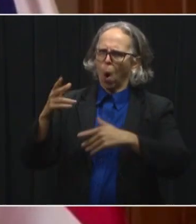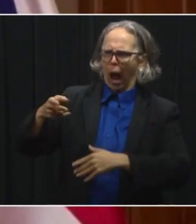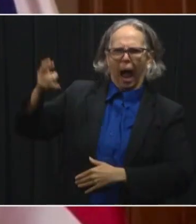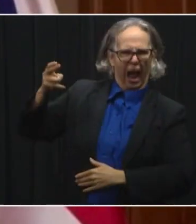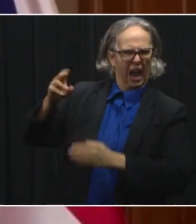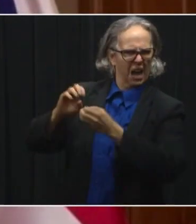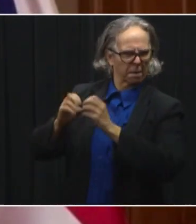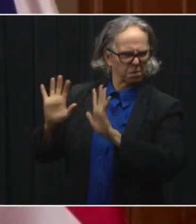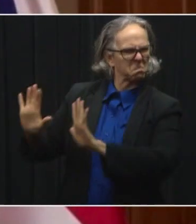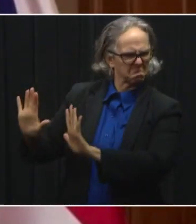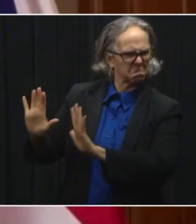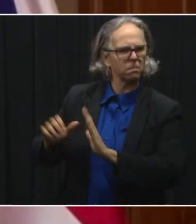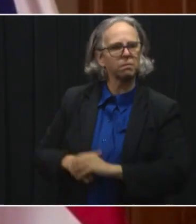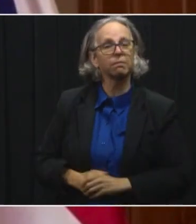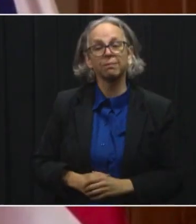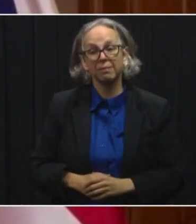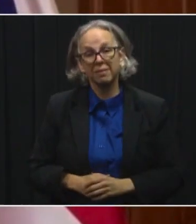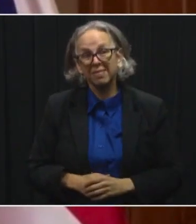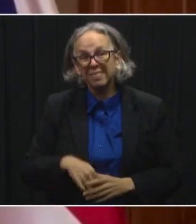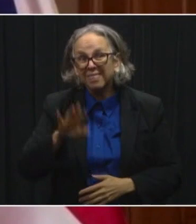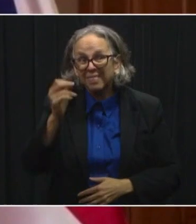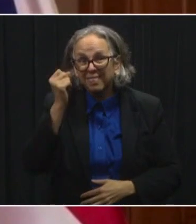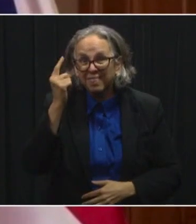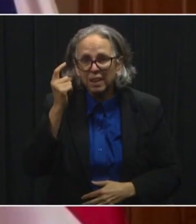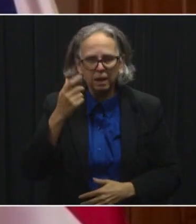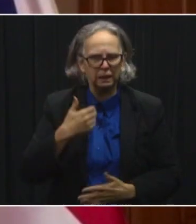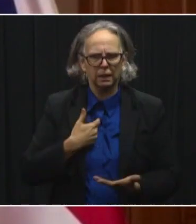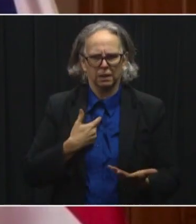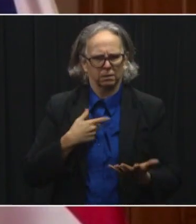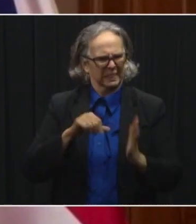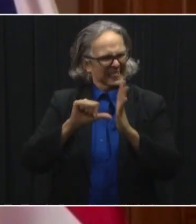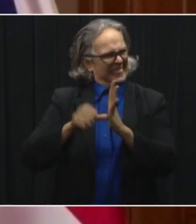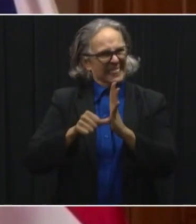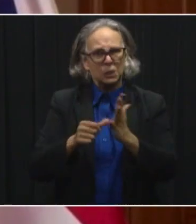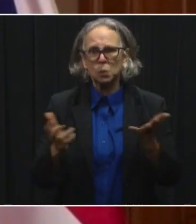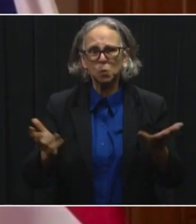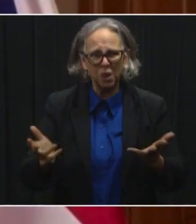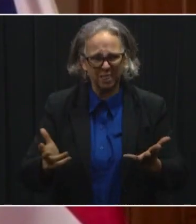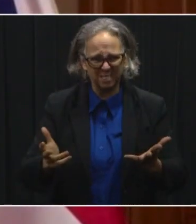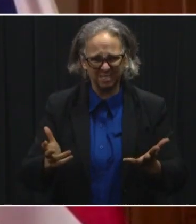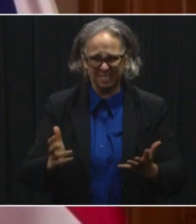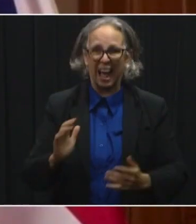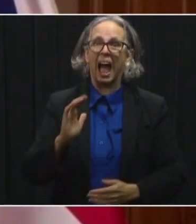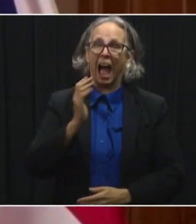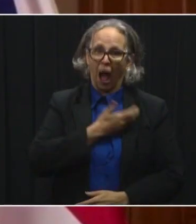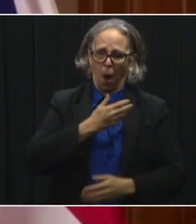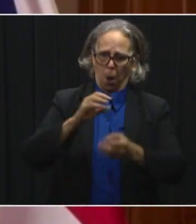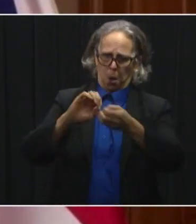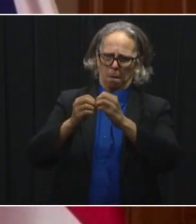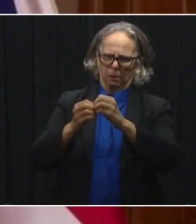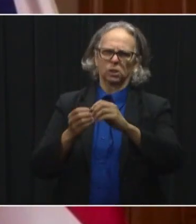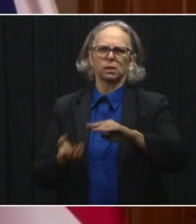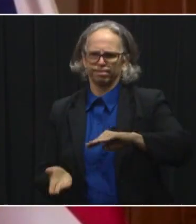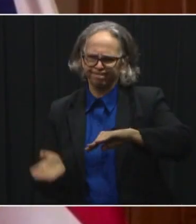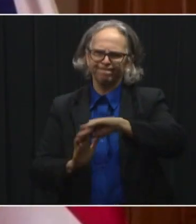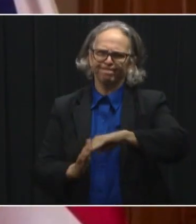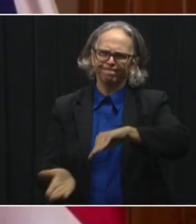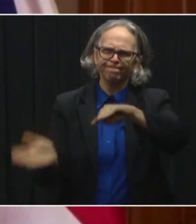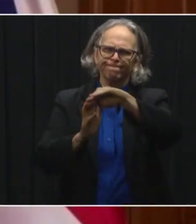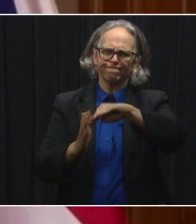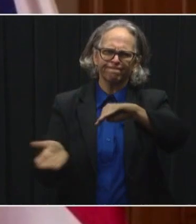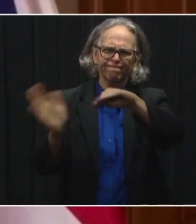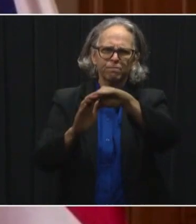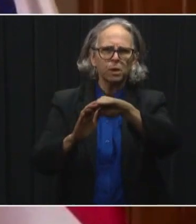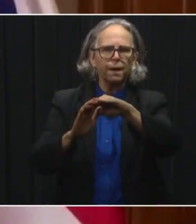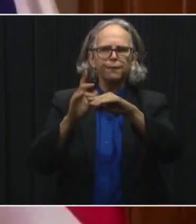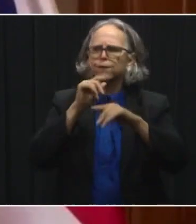The bottom line is that we're seeing our higher numbers, our highest numbers ever of hospitalizations among those under the age of